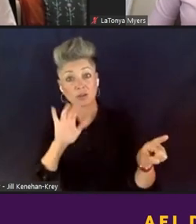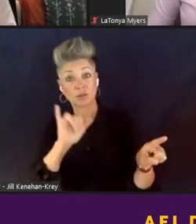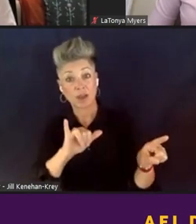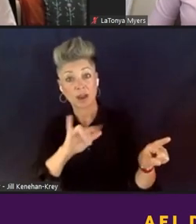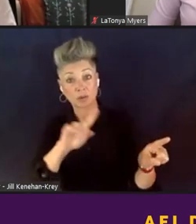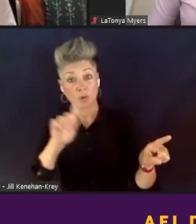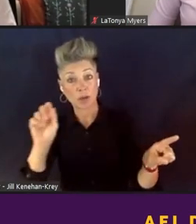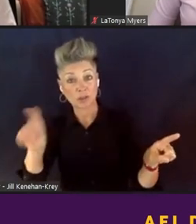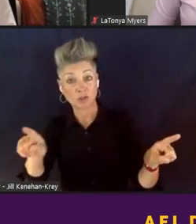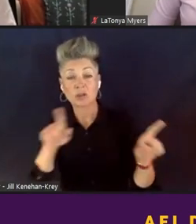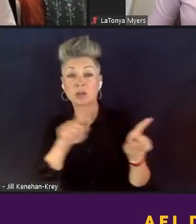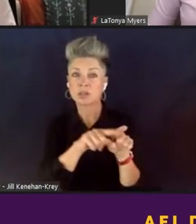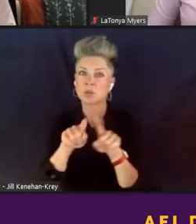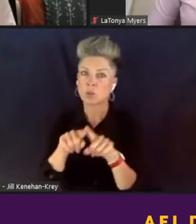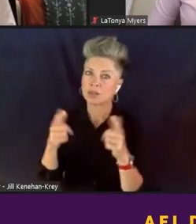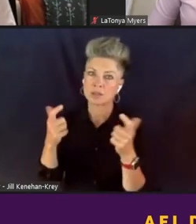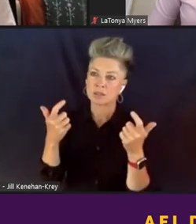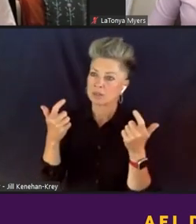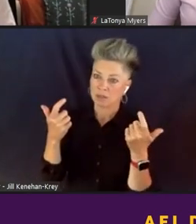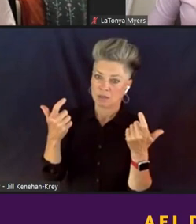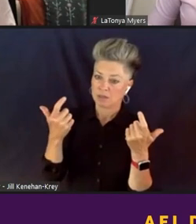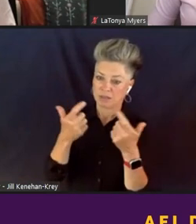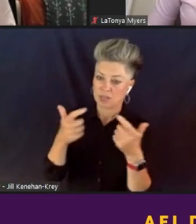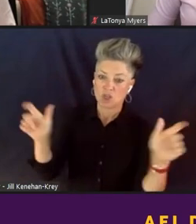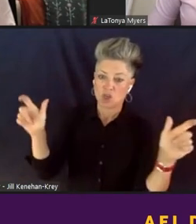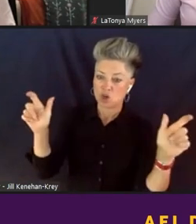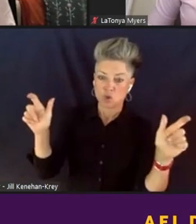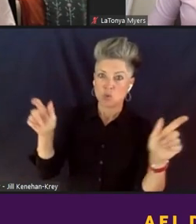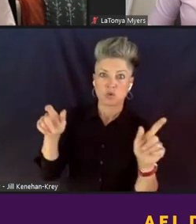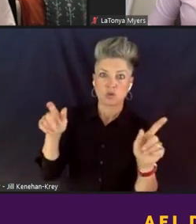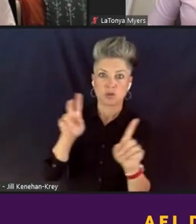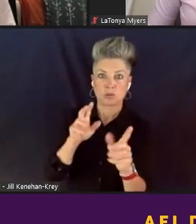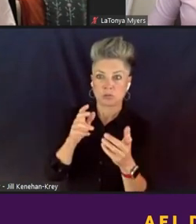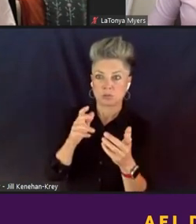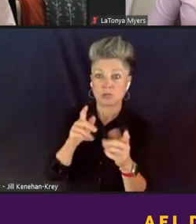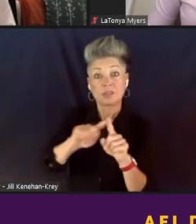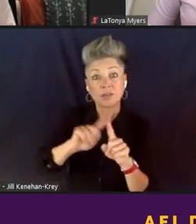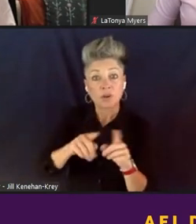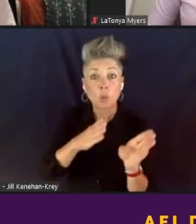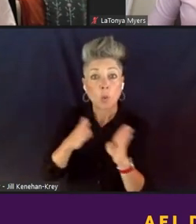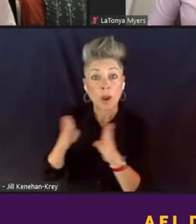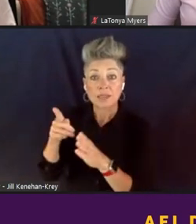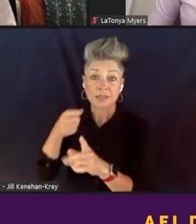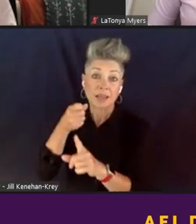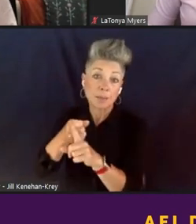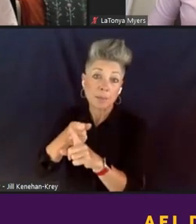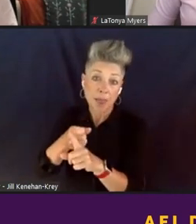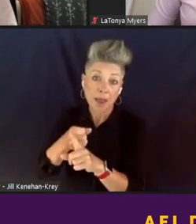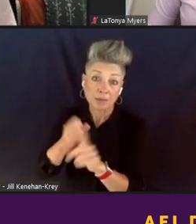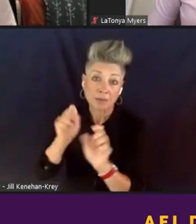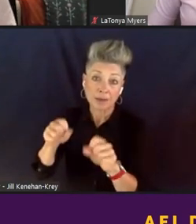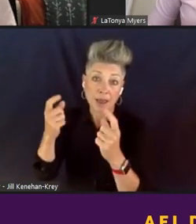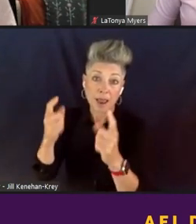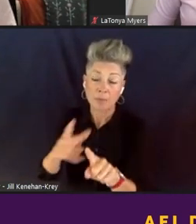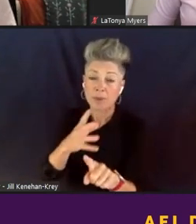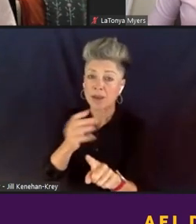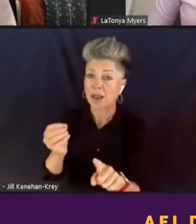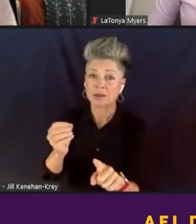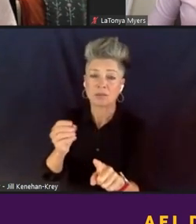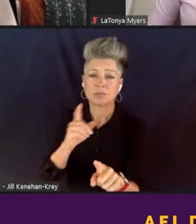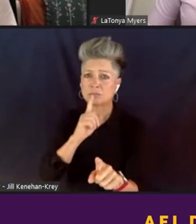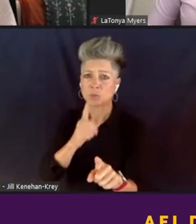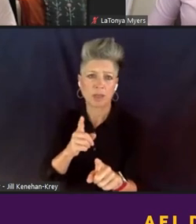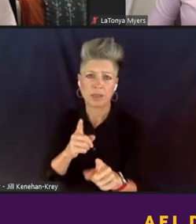this huge dimensions of this impact campaign that continue. And we just cannot thank you all enough for this moment in time,